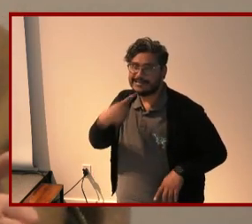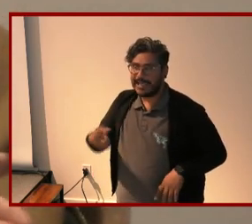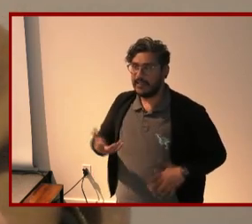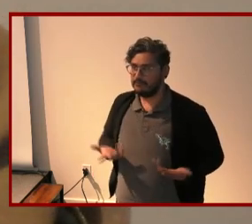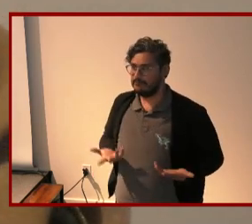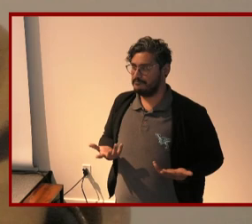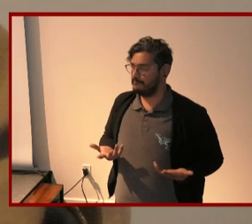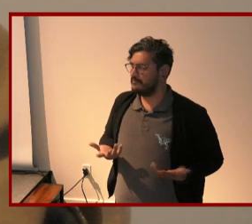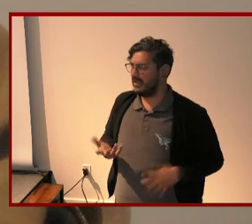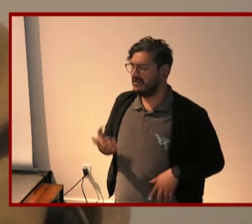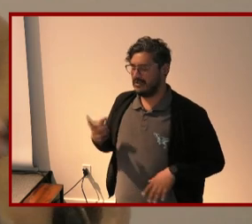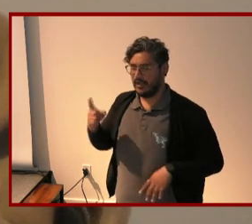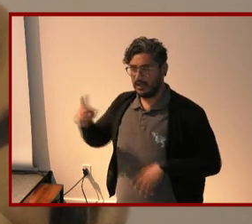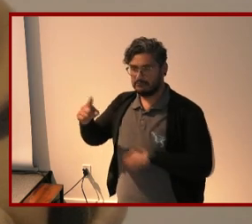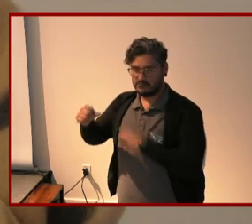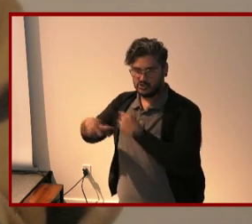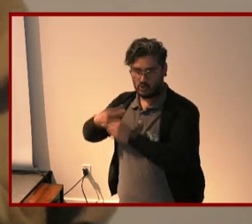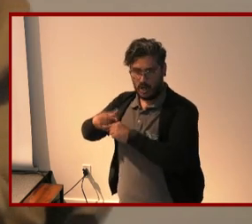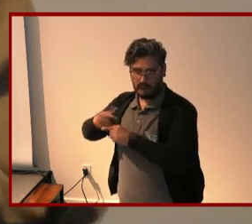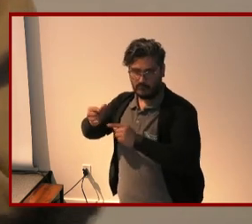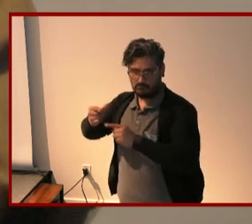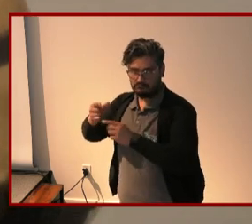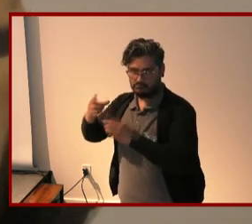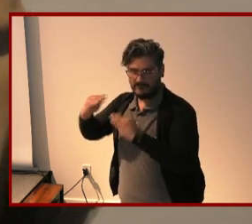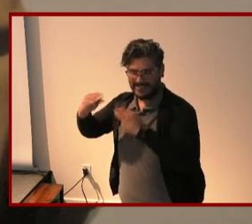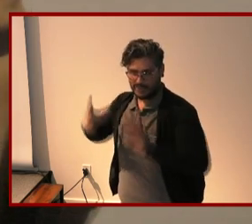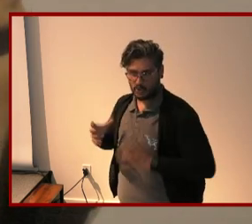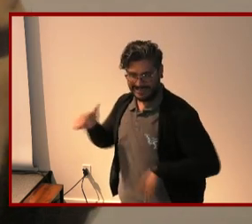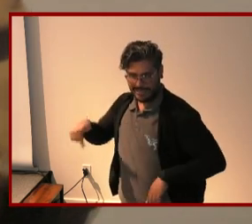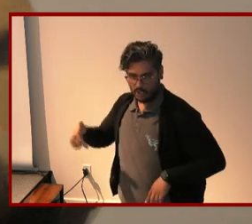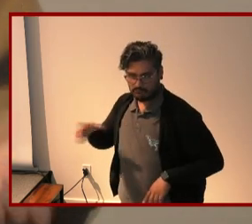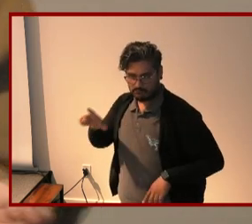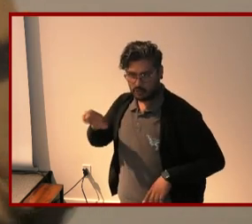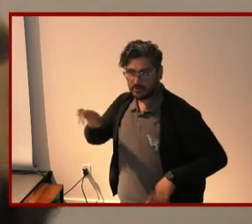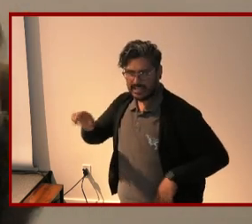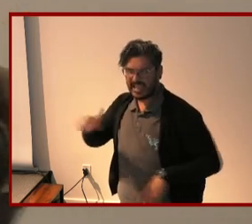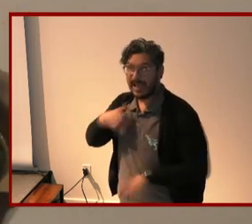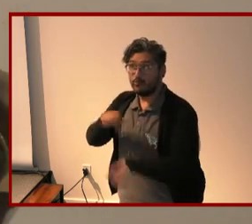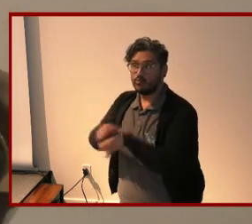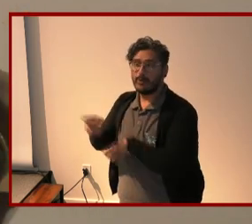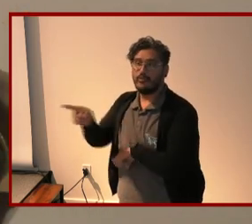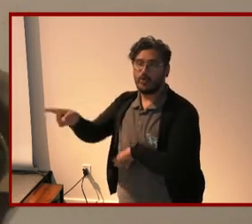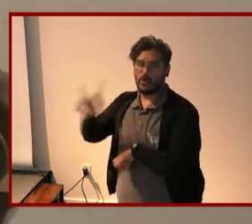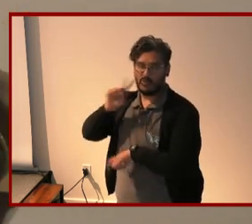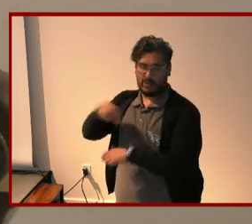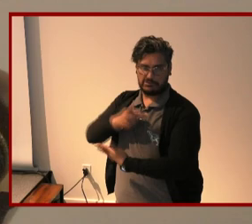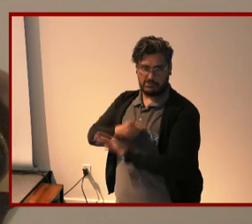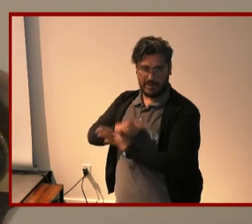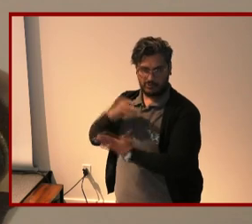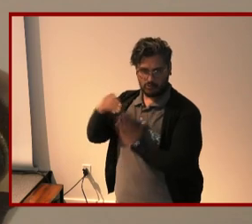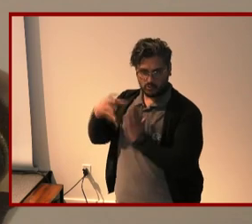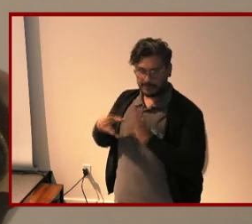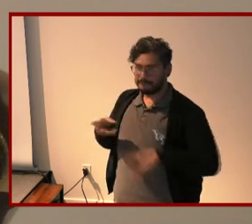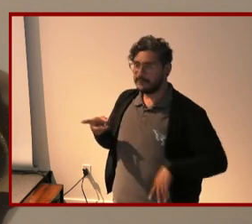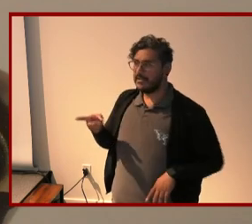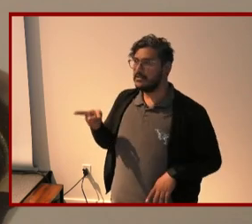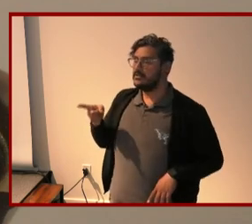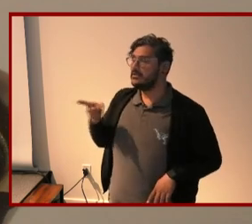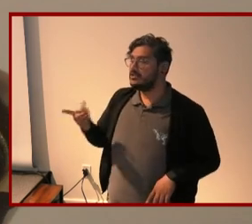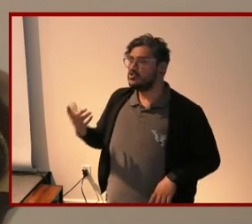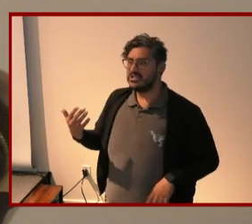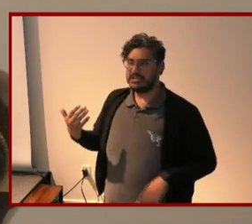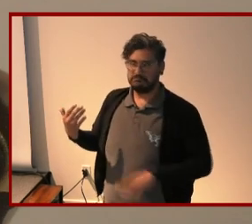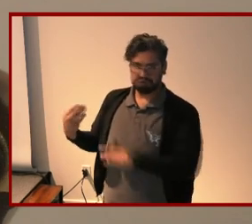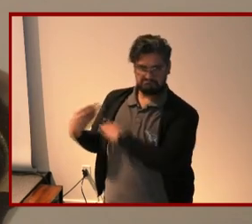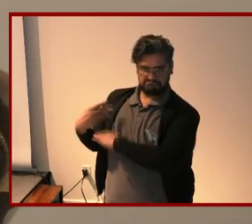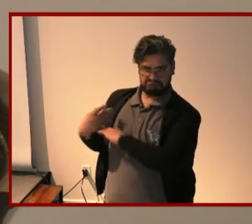affair who's a geography professor here at ucla um i was working with her as a graduate student and she um she had sort of advised